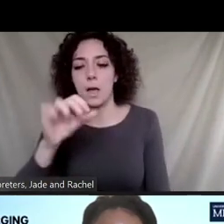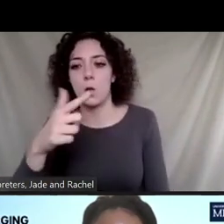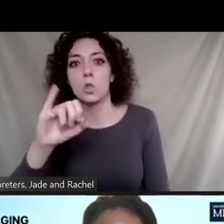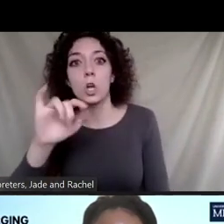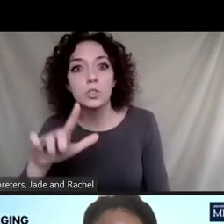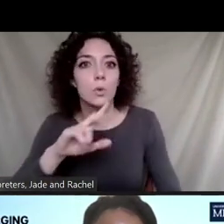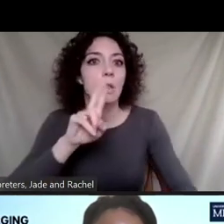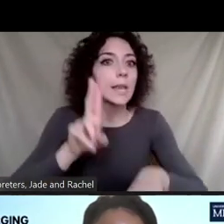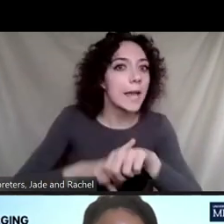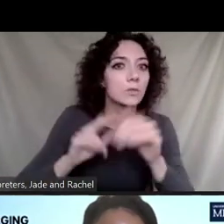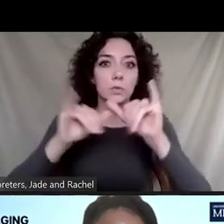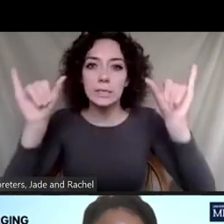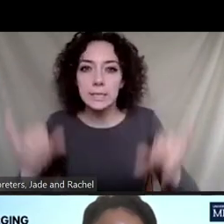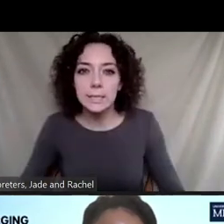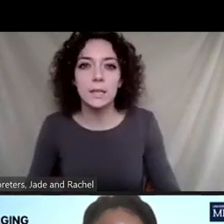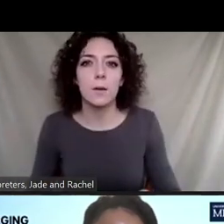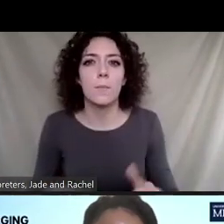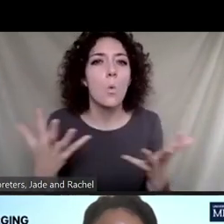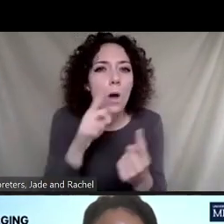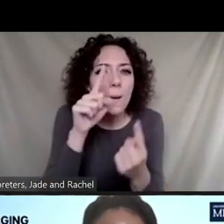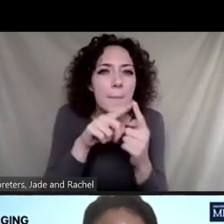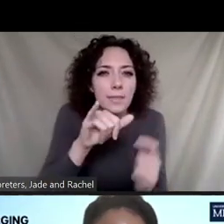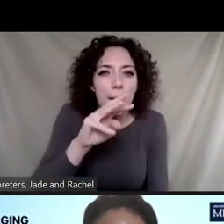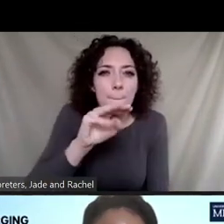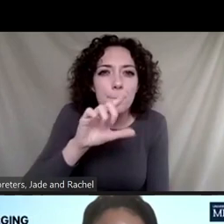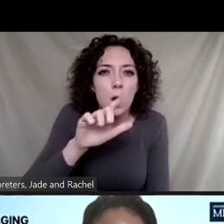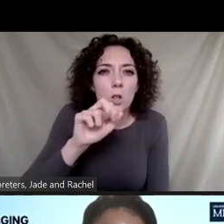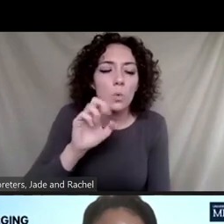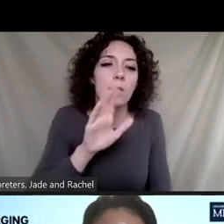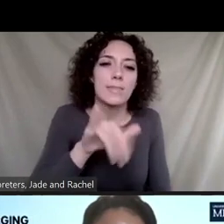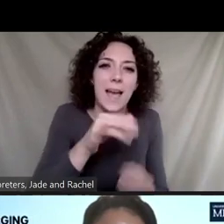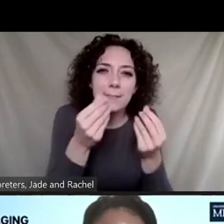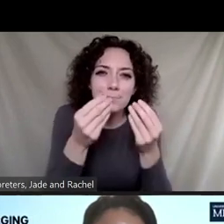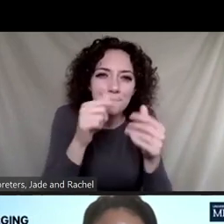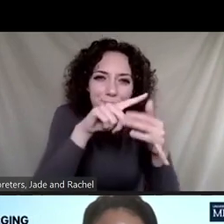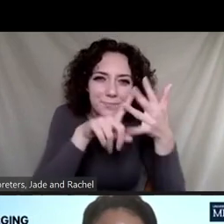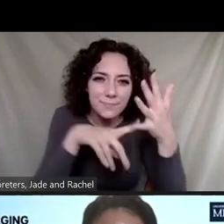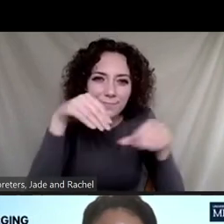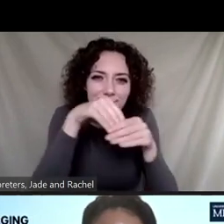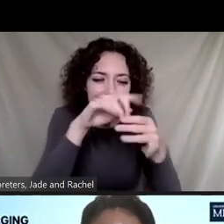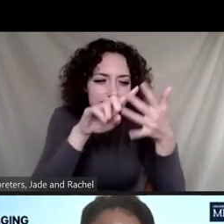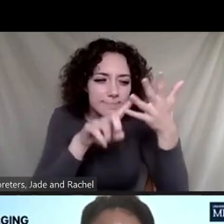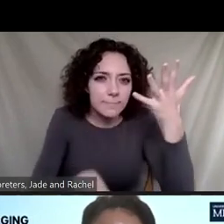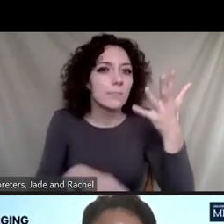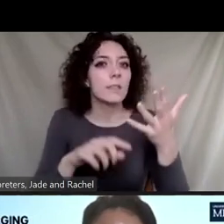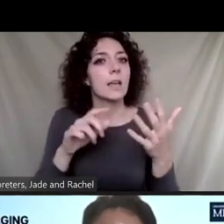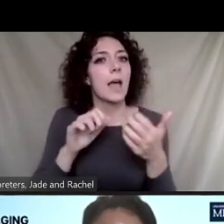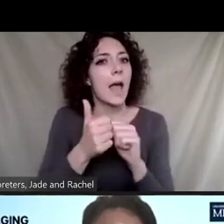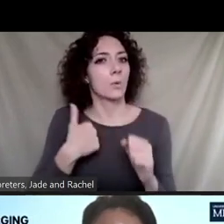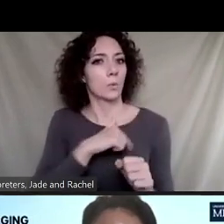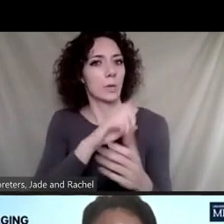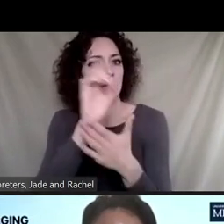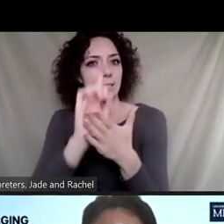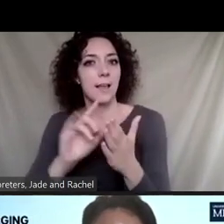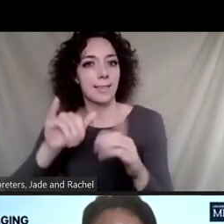What is it about that molecule in terms of its physical chemical properties? And then how do you design those chemicals so they have the